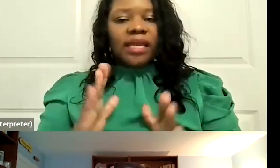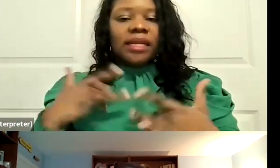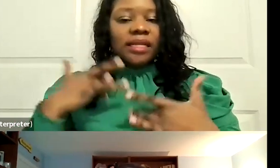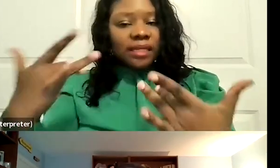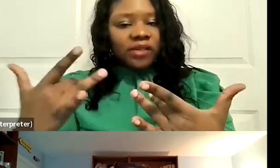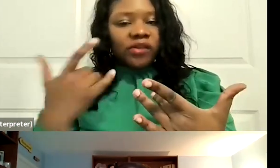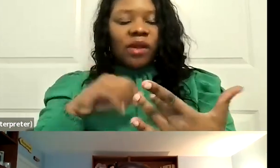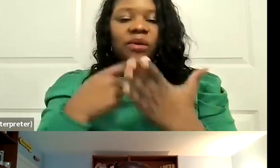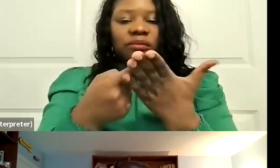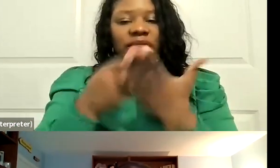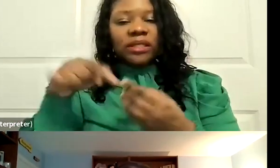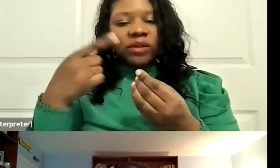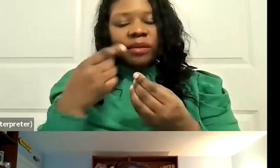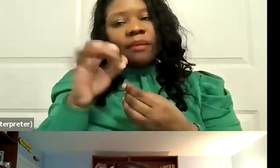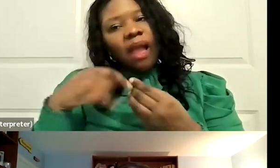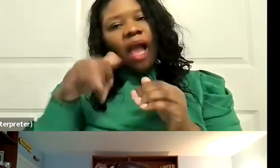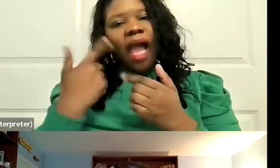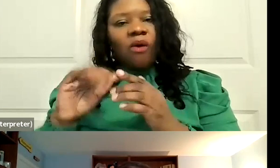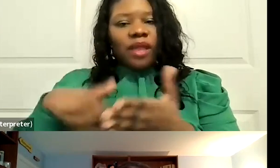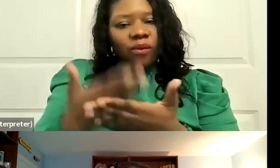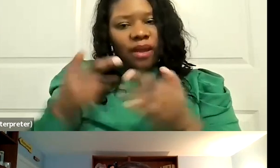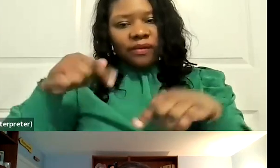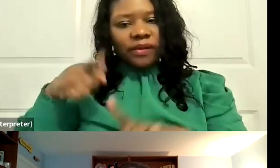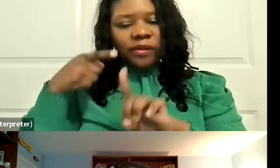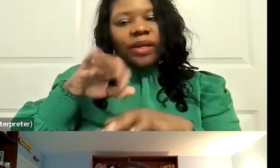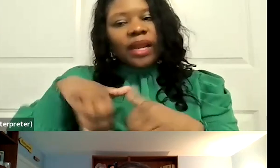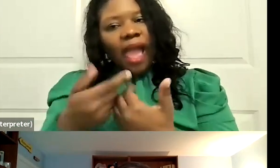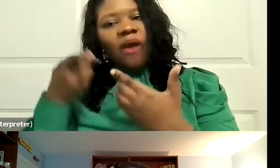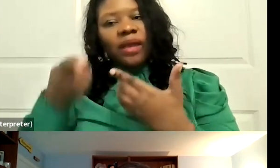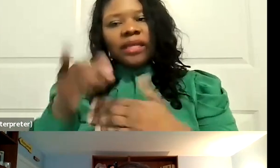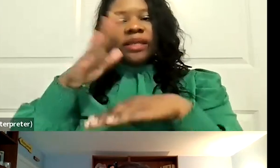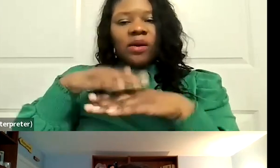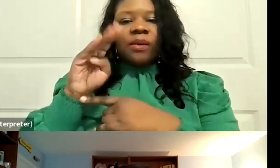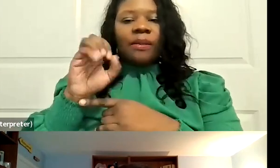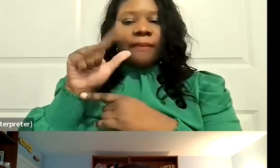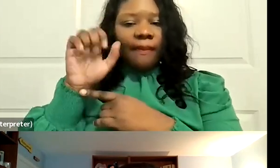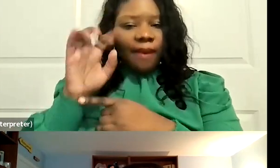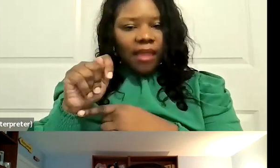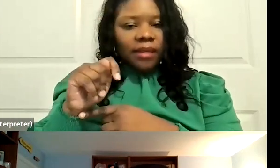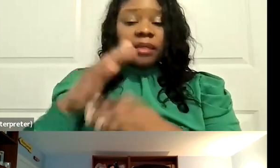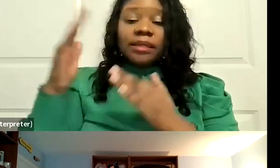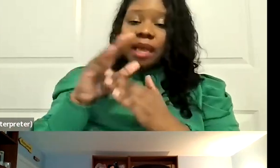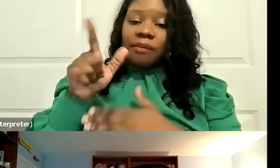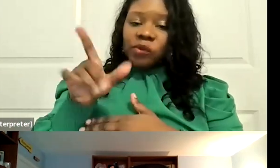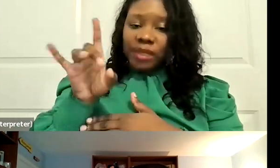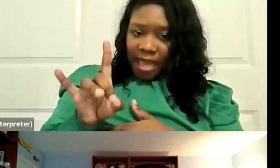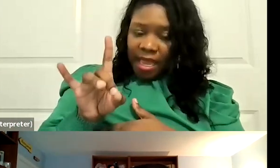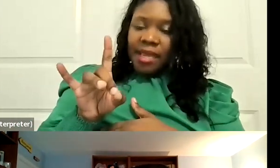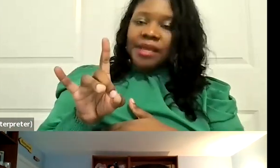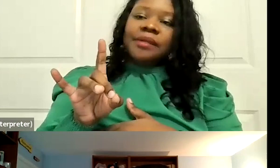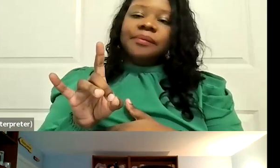measure, and then we'll talk a little bit about how we got here and how the measure came to be on the ballot. So, Prop 28 passed overwhelmingly,